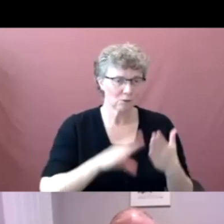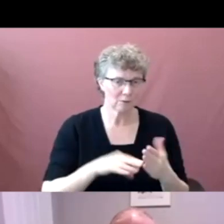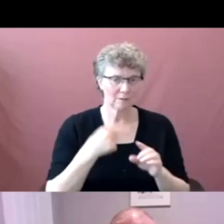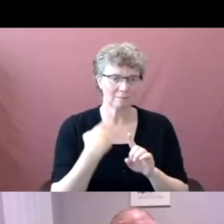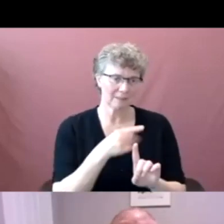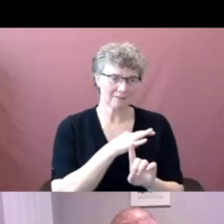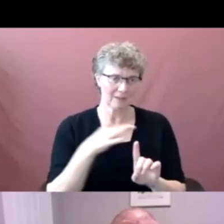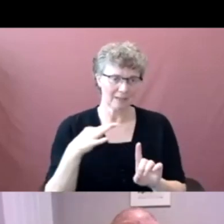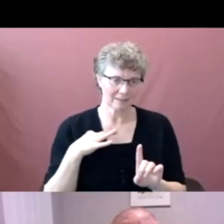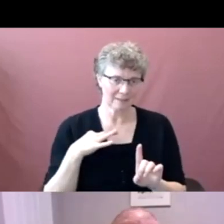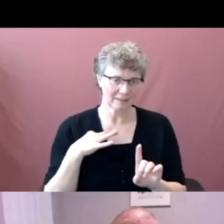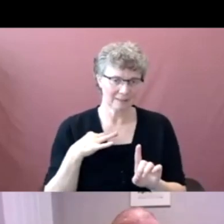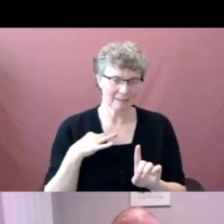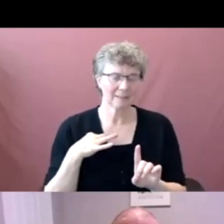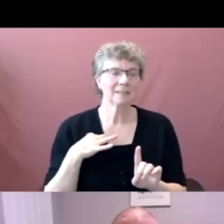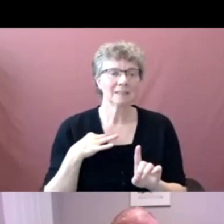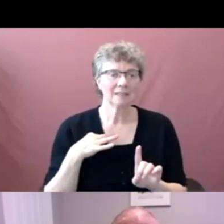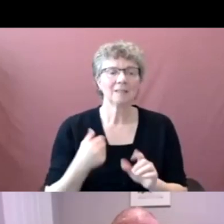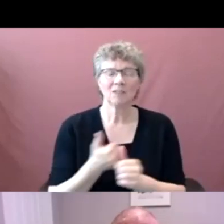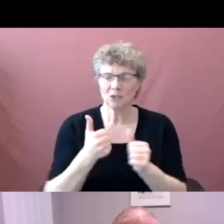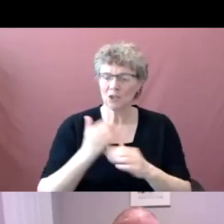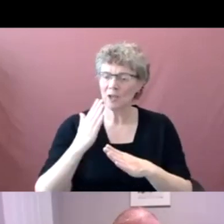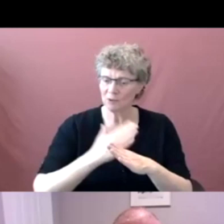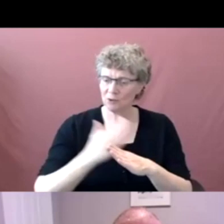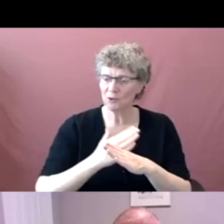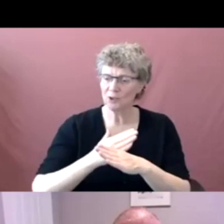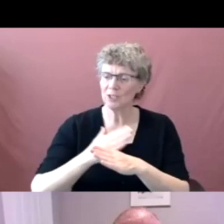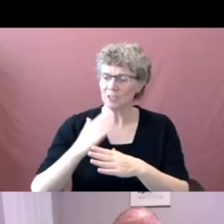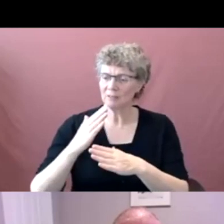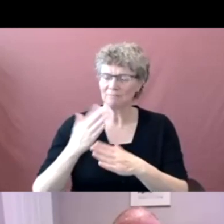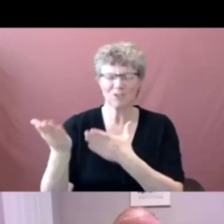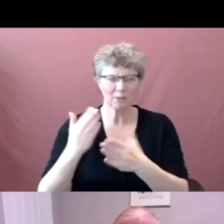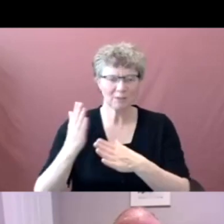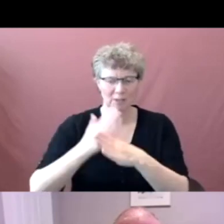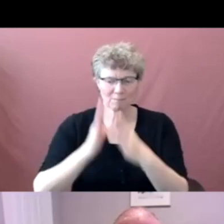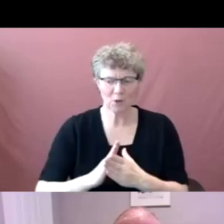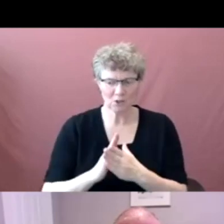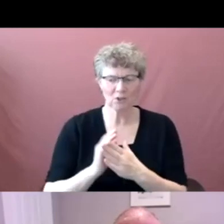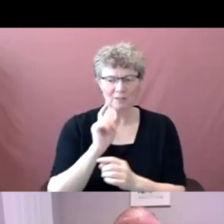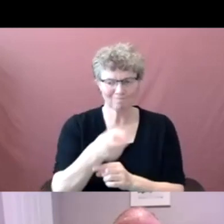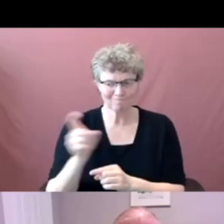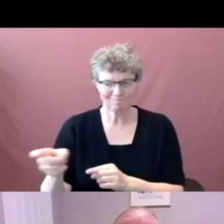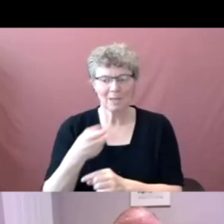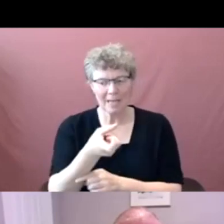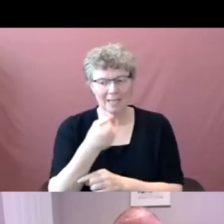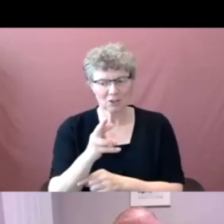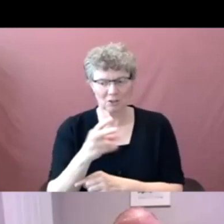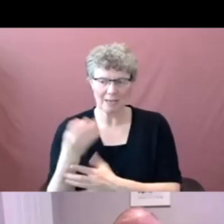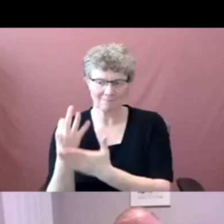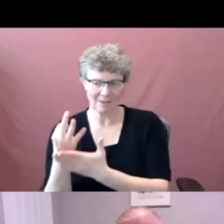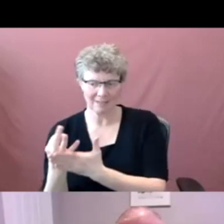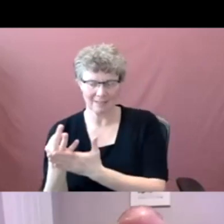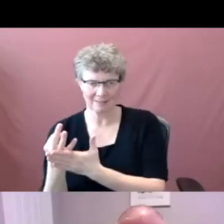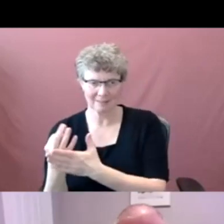There are a large number of service partners allocated to HR and finance. In IT, however, we've been